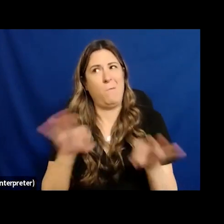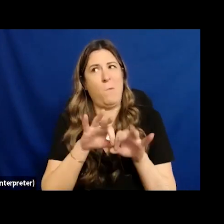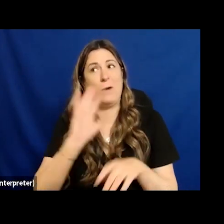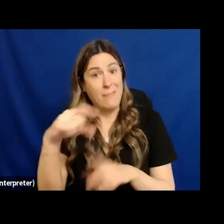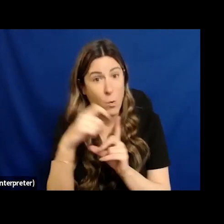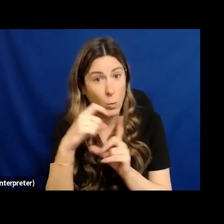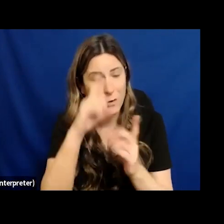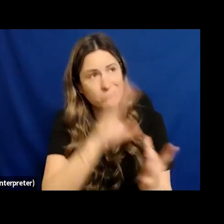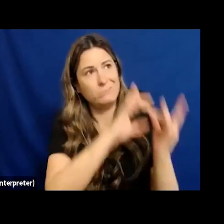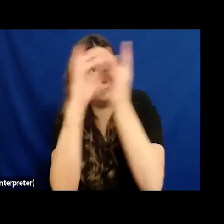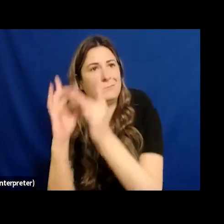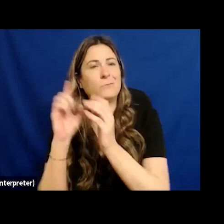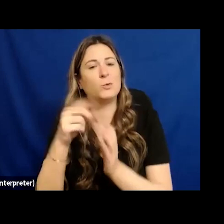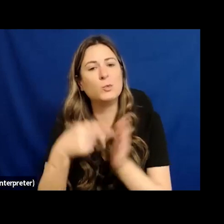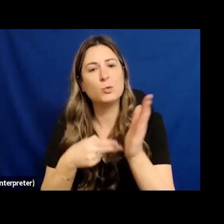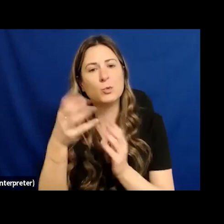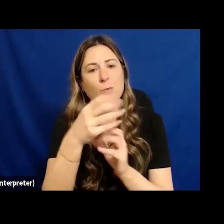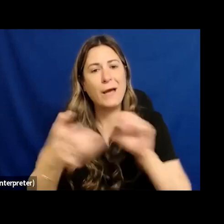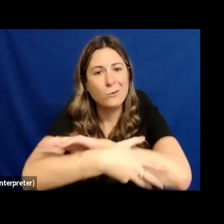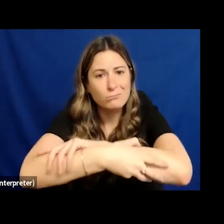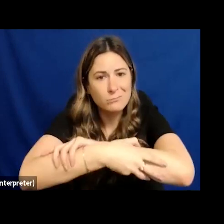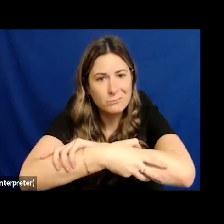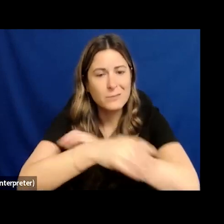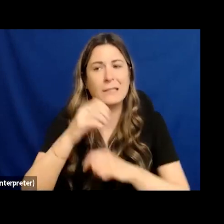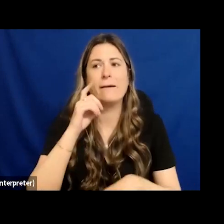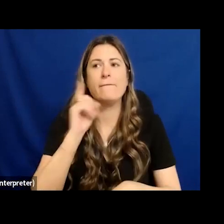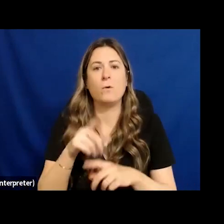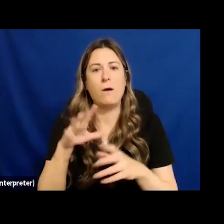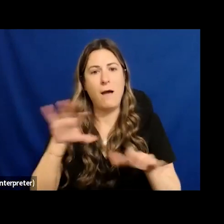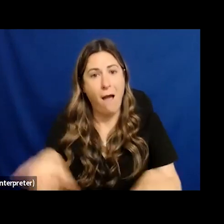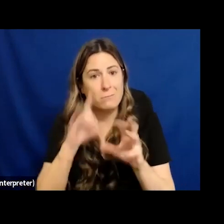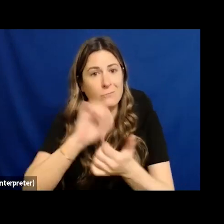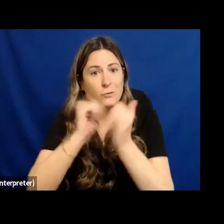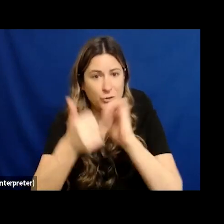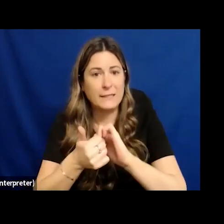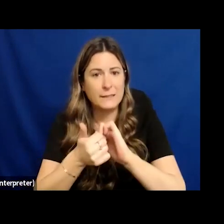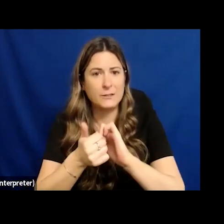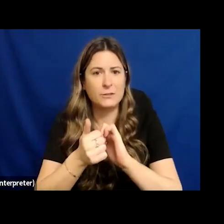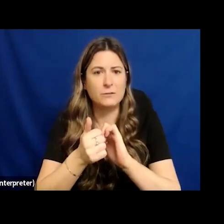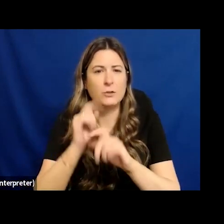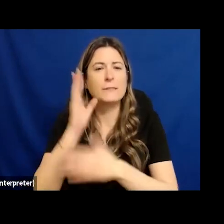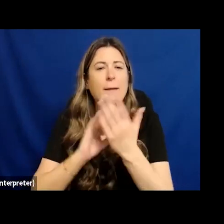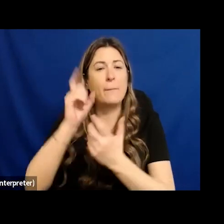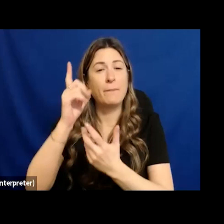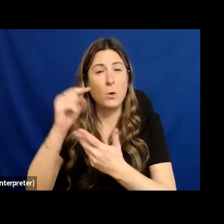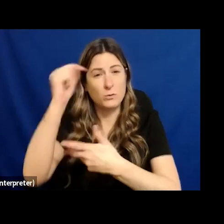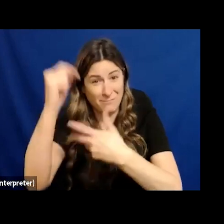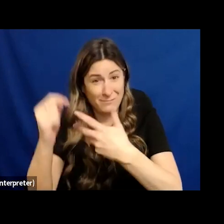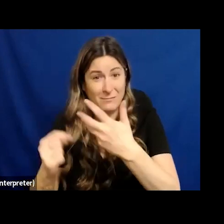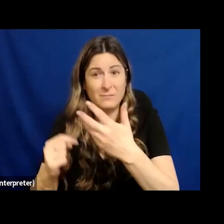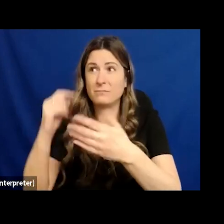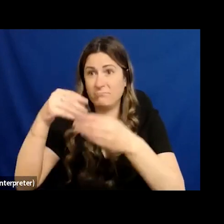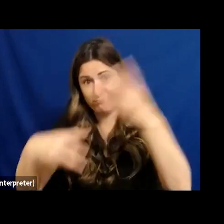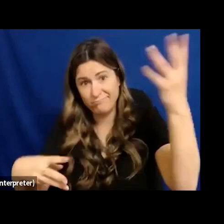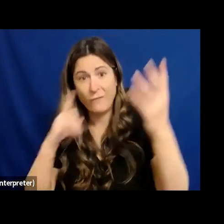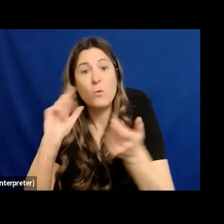are those actions that are being demanded and it really has to do with social change how do we get everybody who